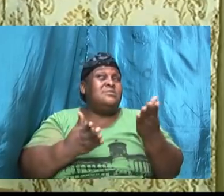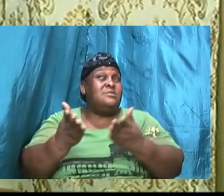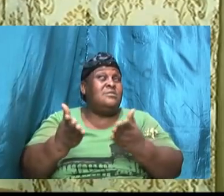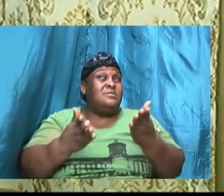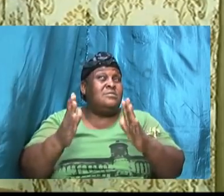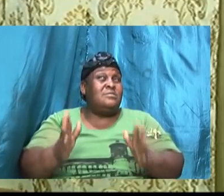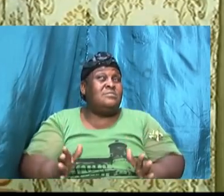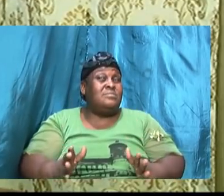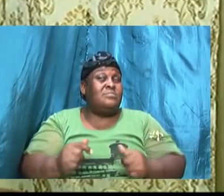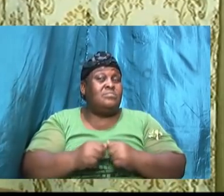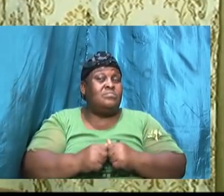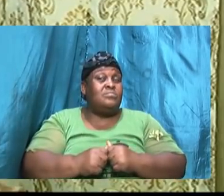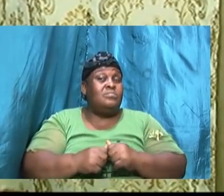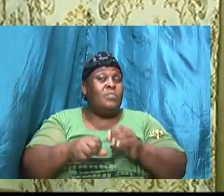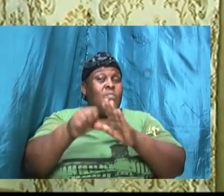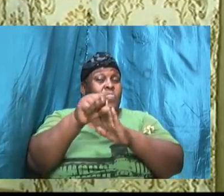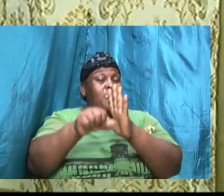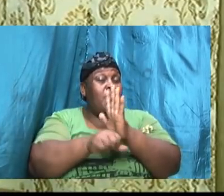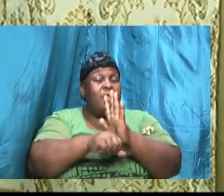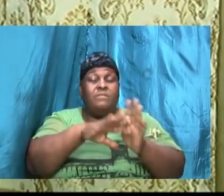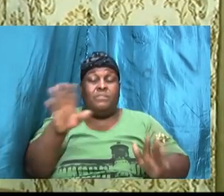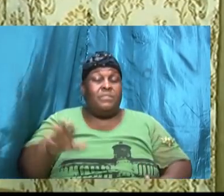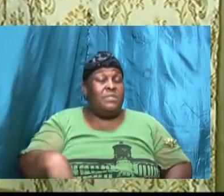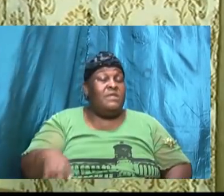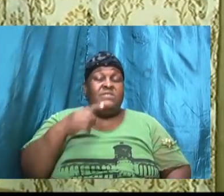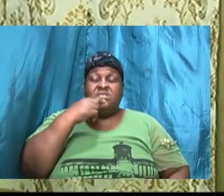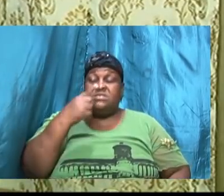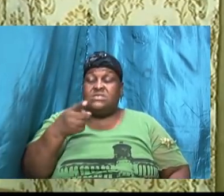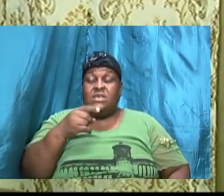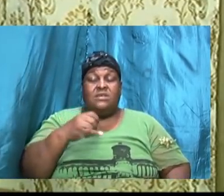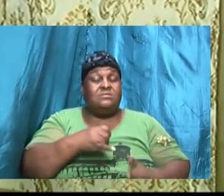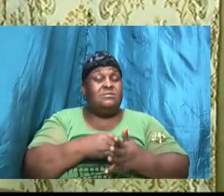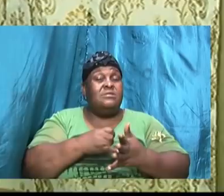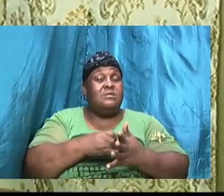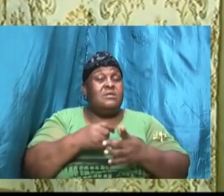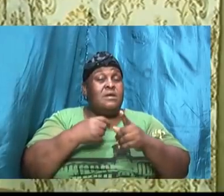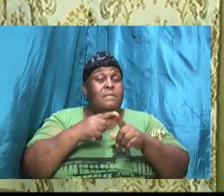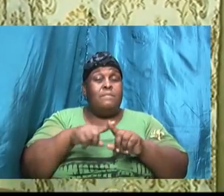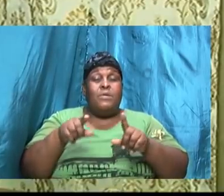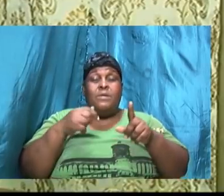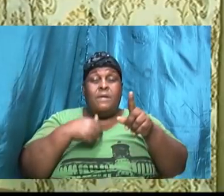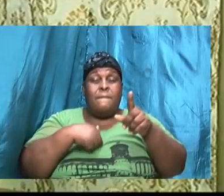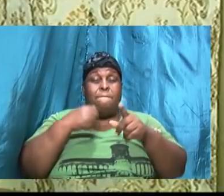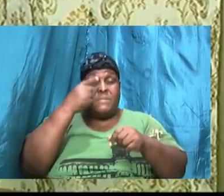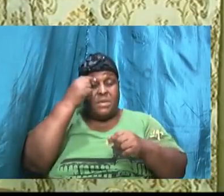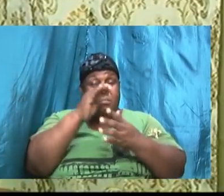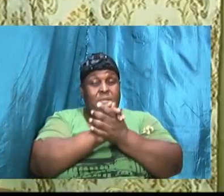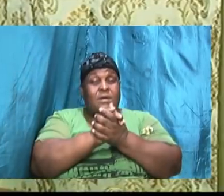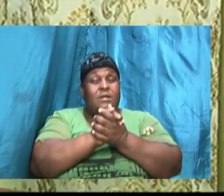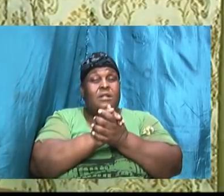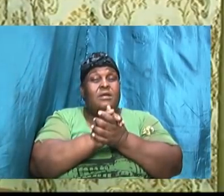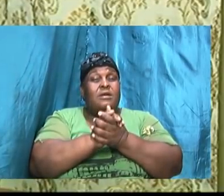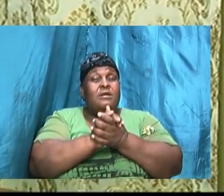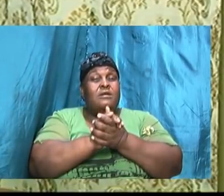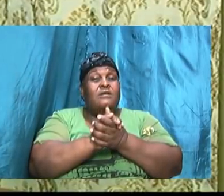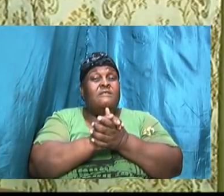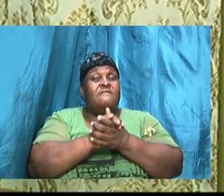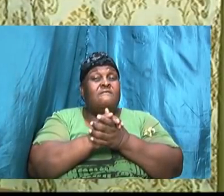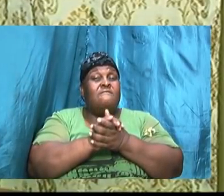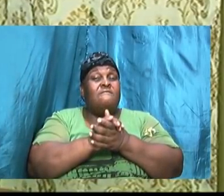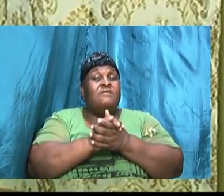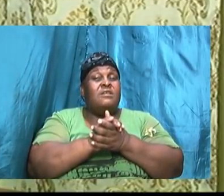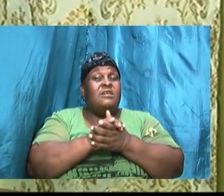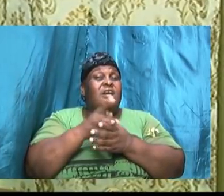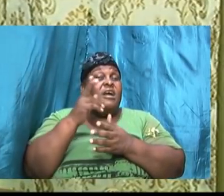the scripture did not mention it but I believe that he followed the counsel of his wife